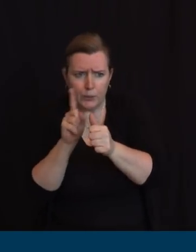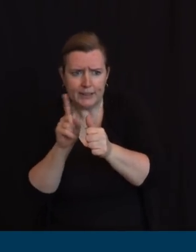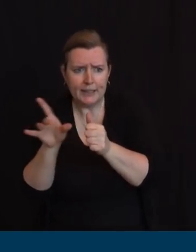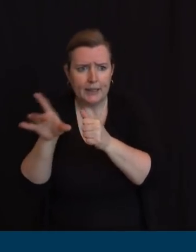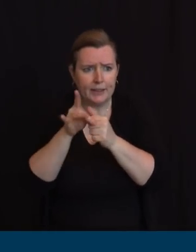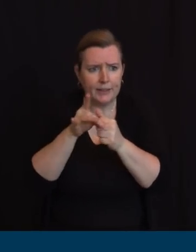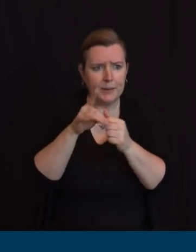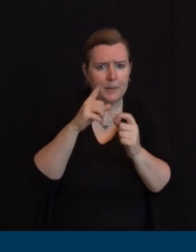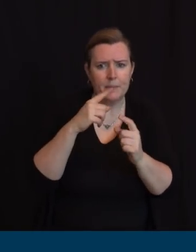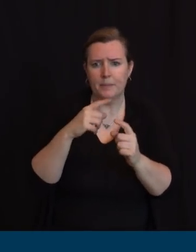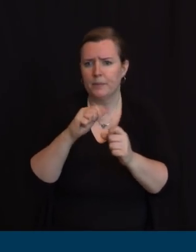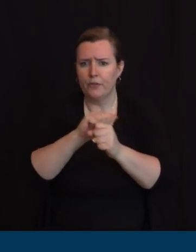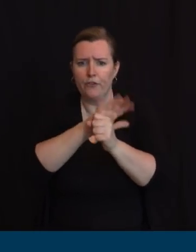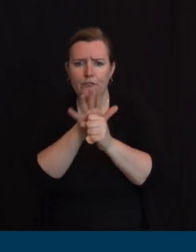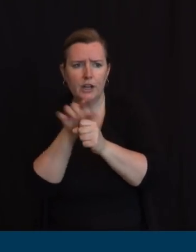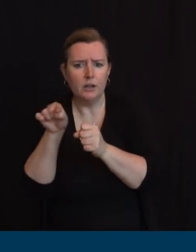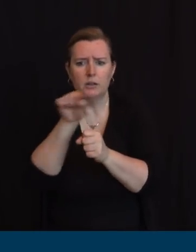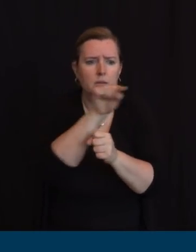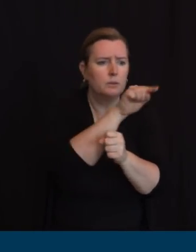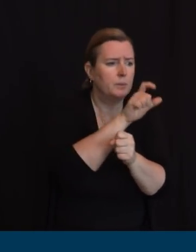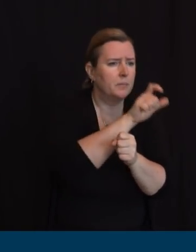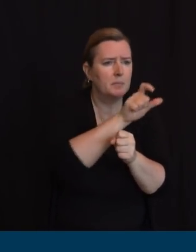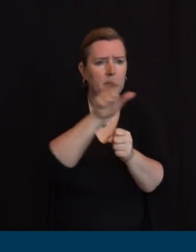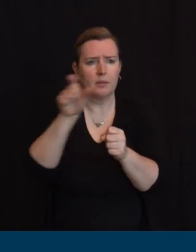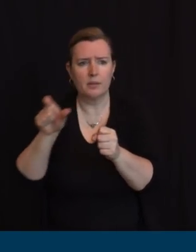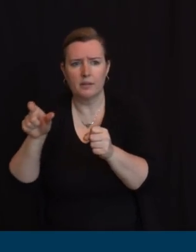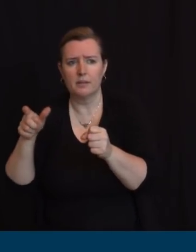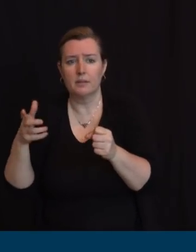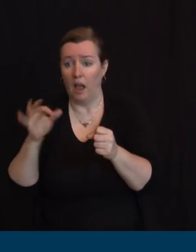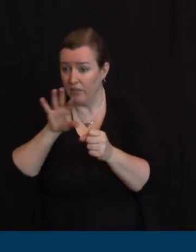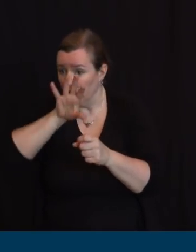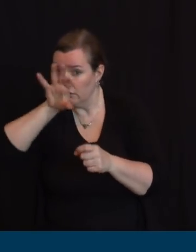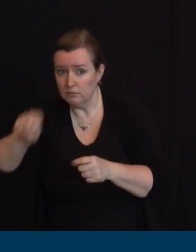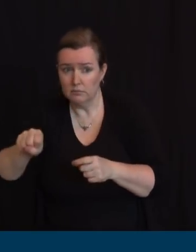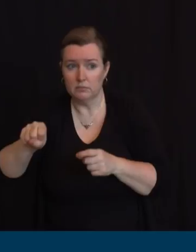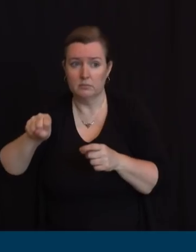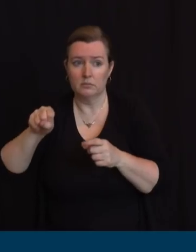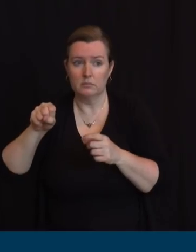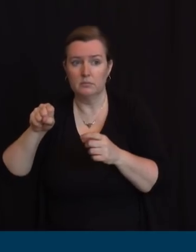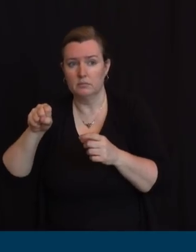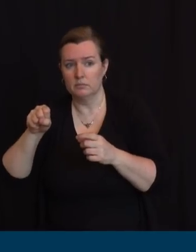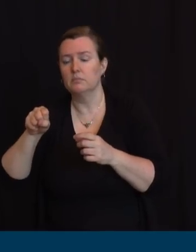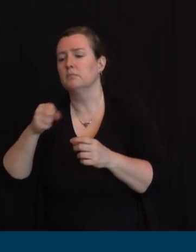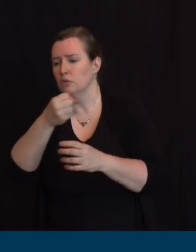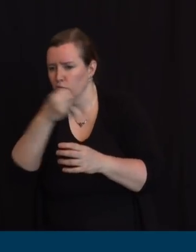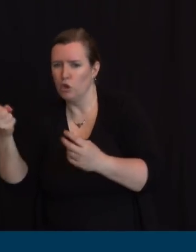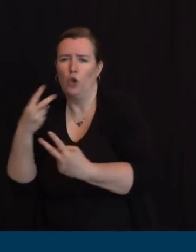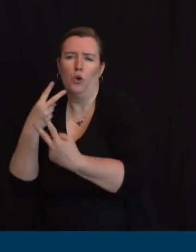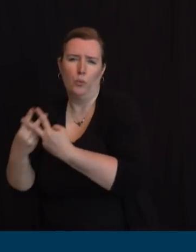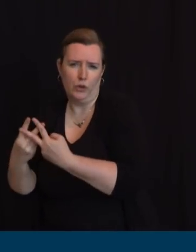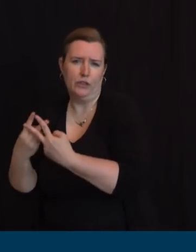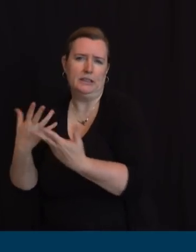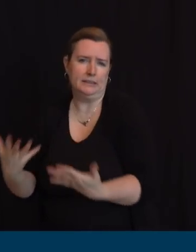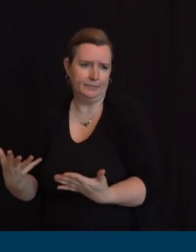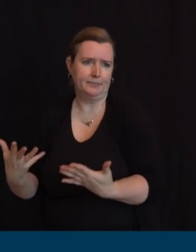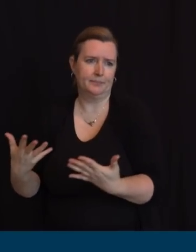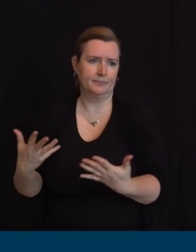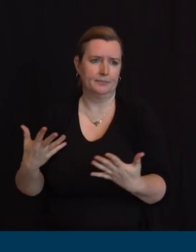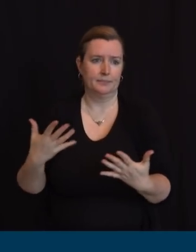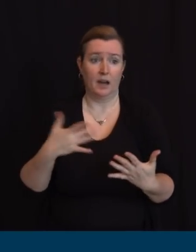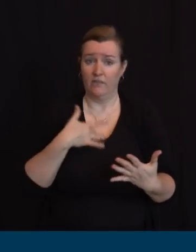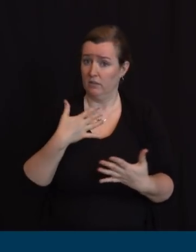if we have confidence in that that allows us a lot faster to get back in the game thank you